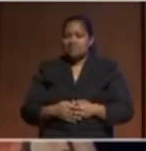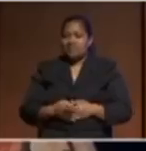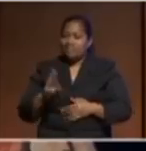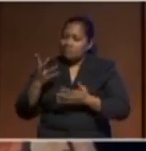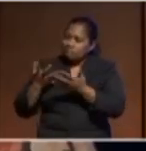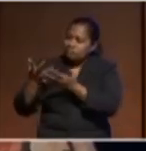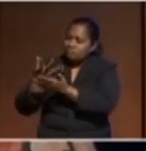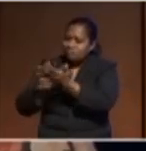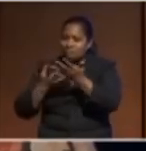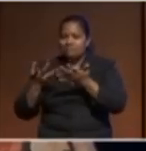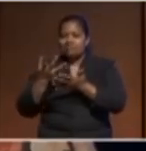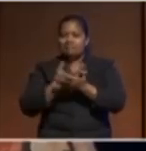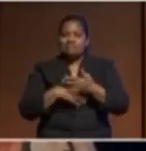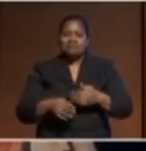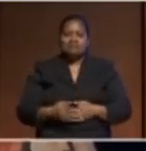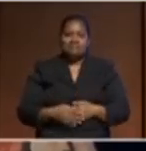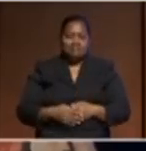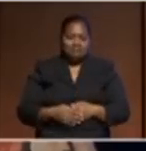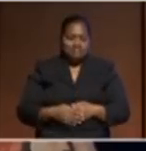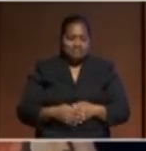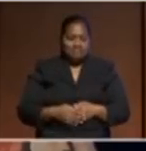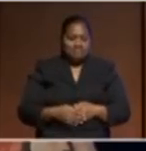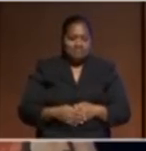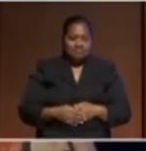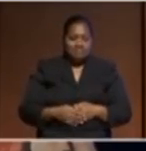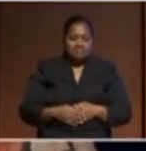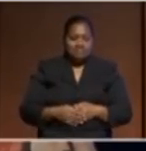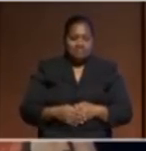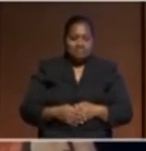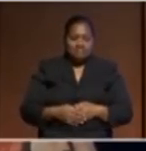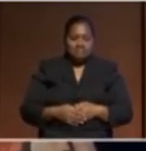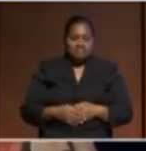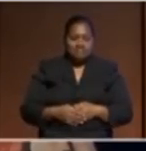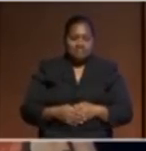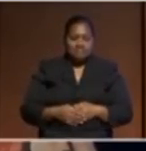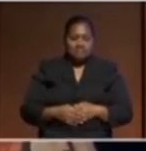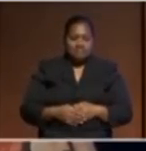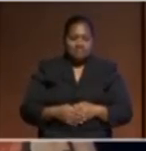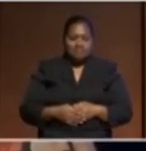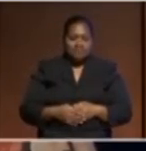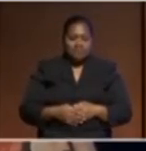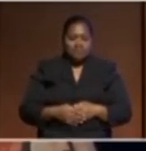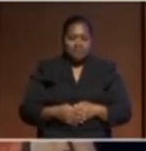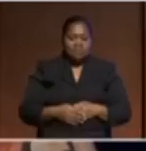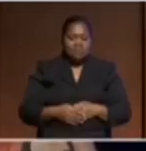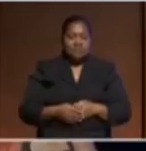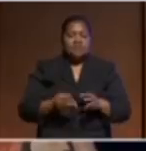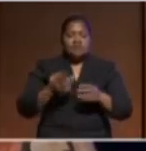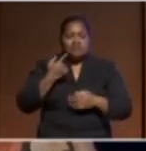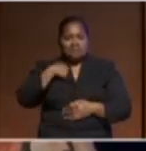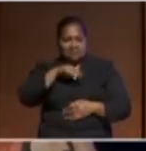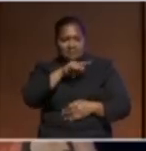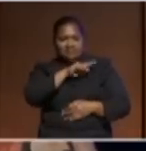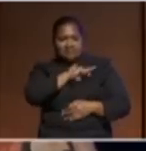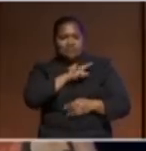into this series of public lectures so it would be remiss of us not to show appreciation